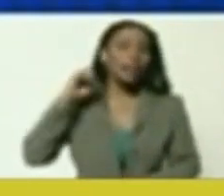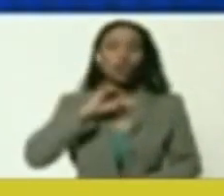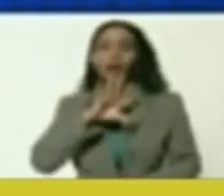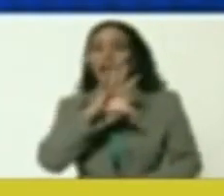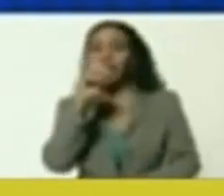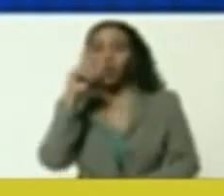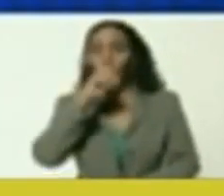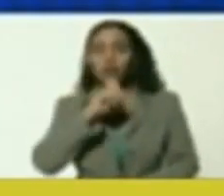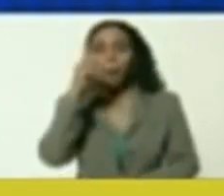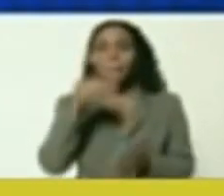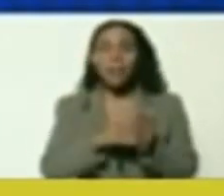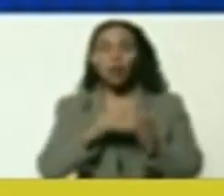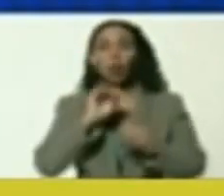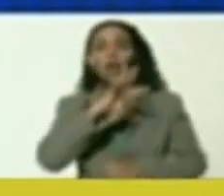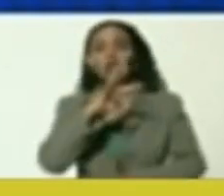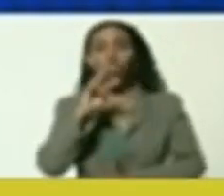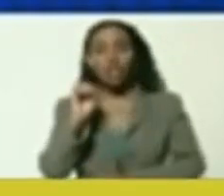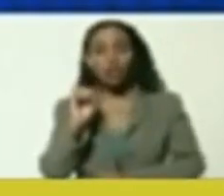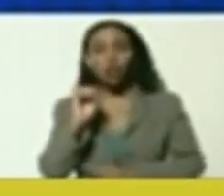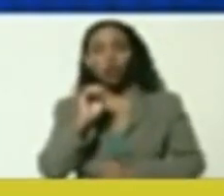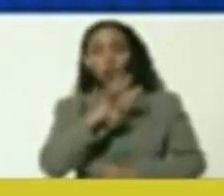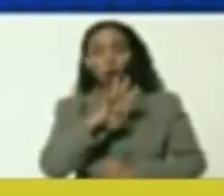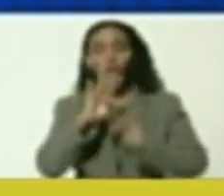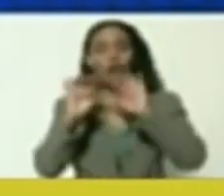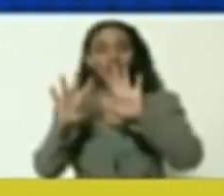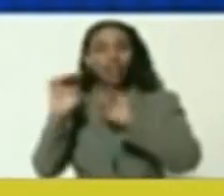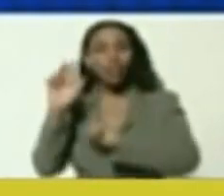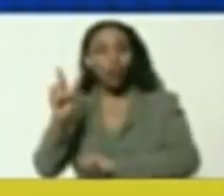500 years ago, in 1492,